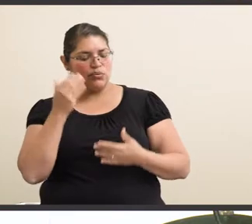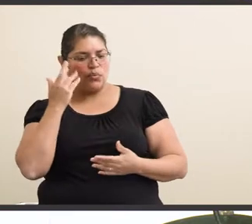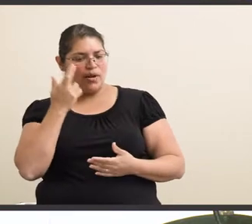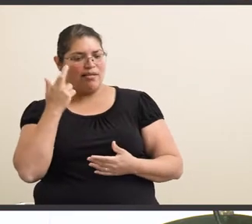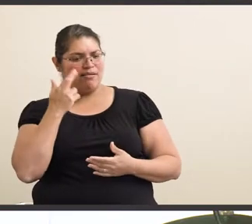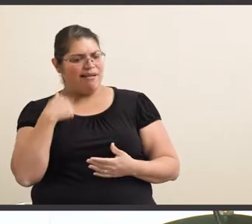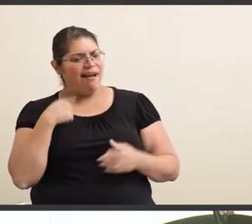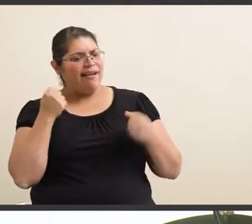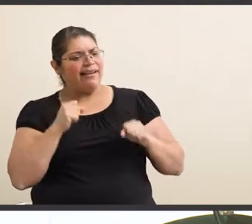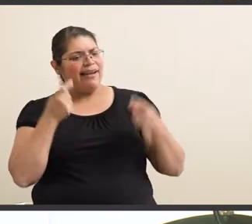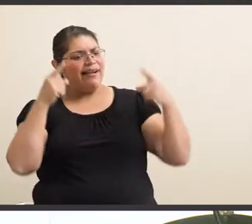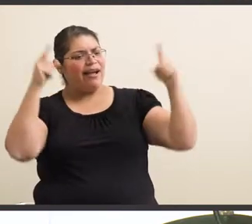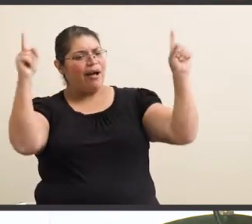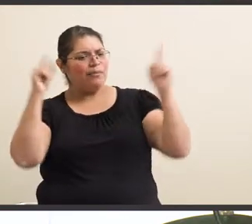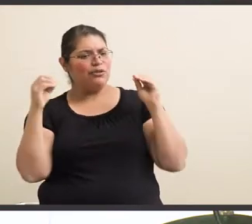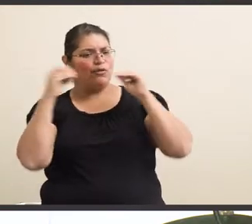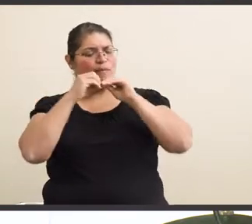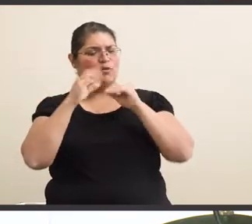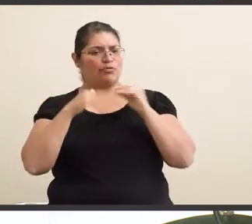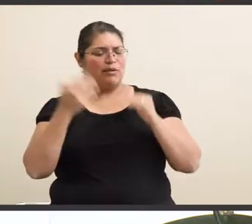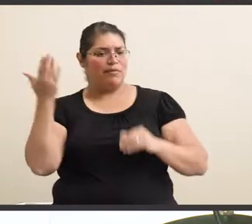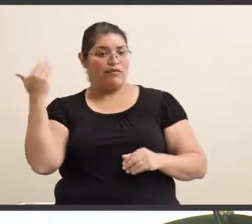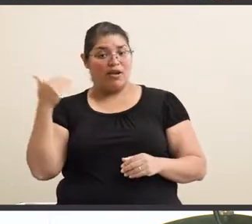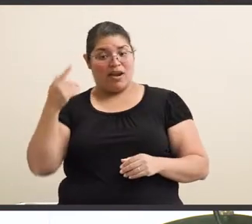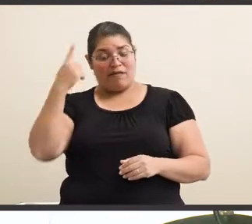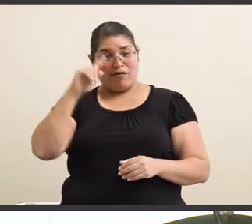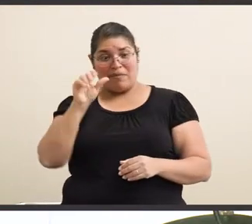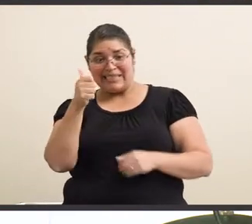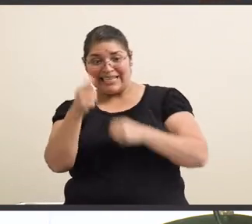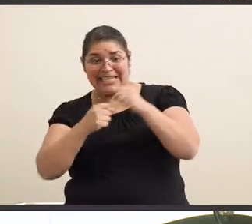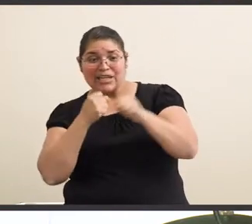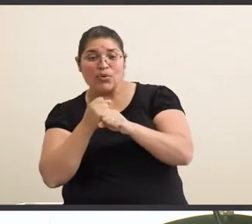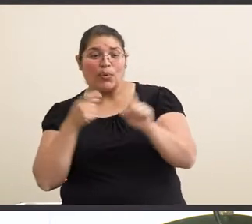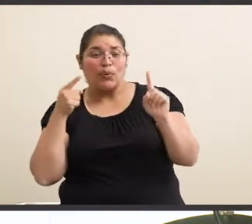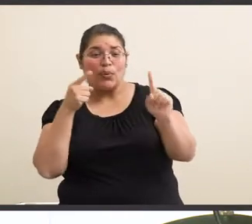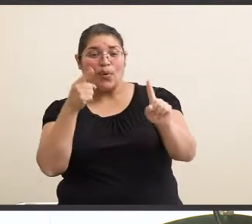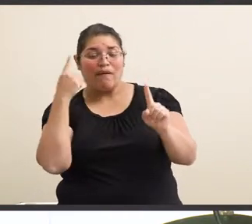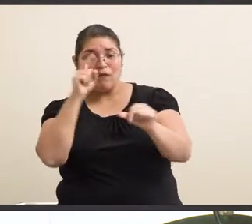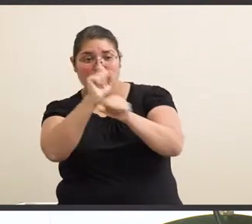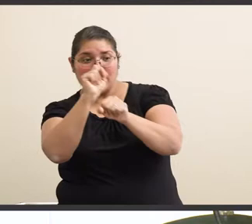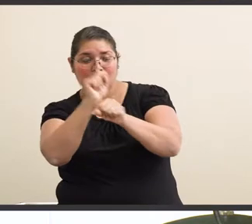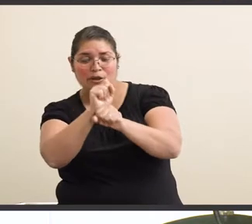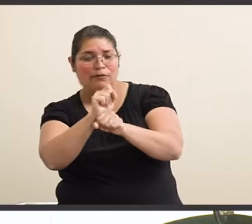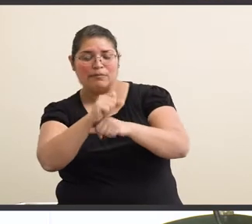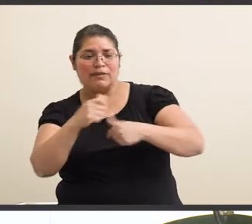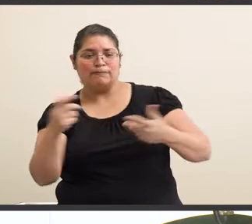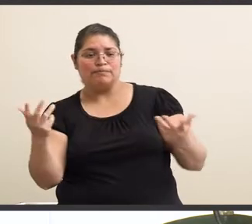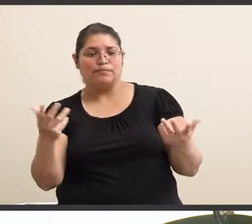than what I already have. Um, as far as for my 10-year goal for employment, um,